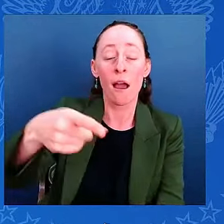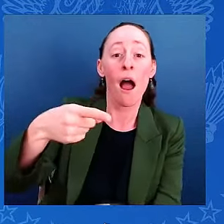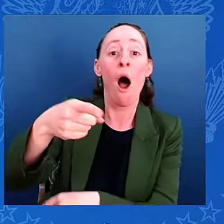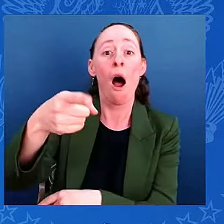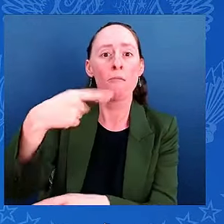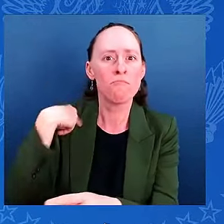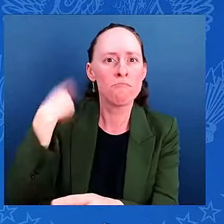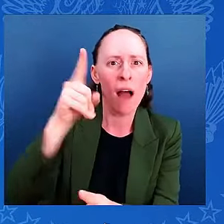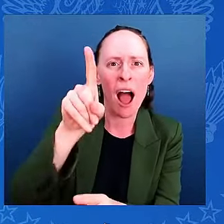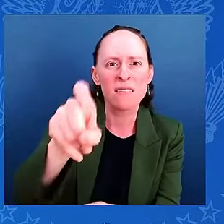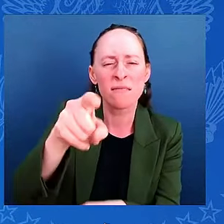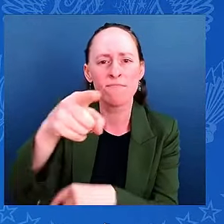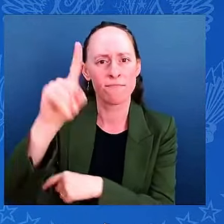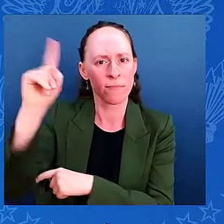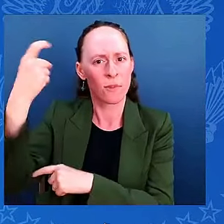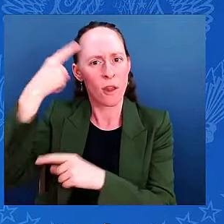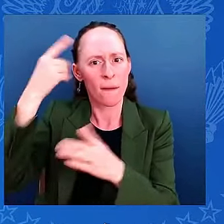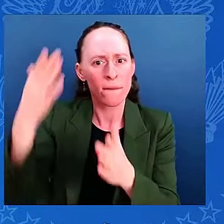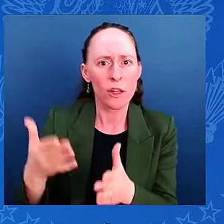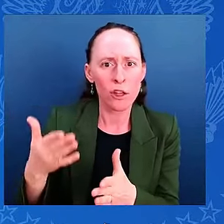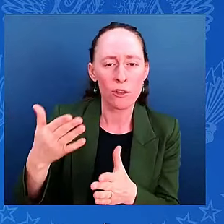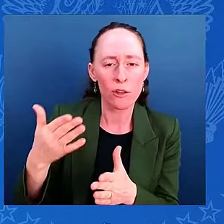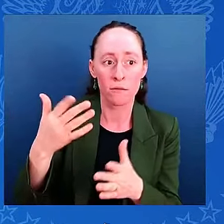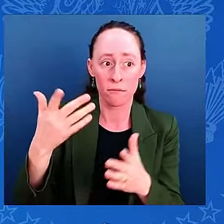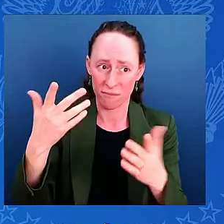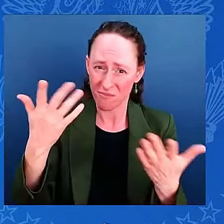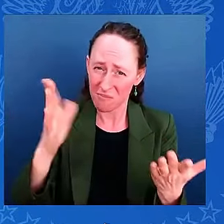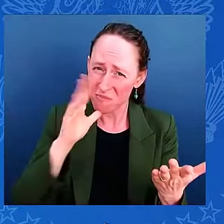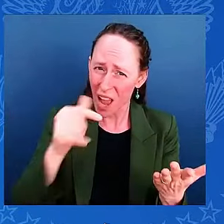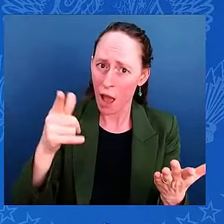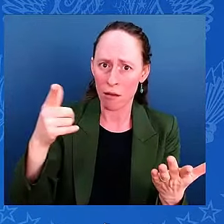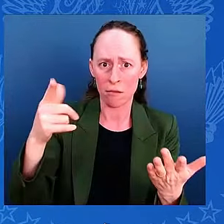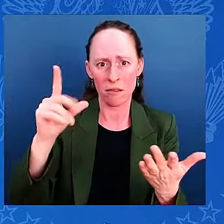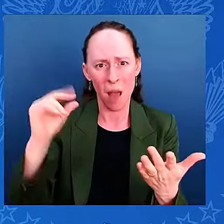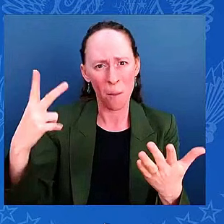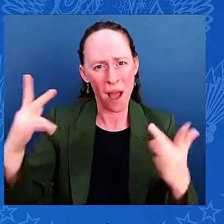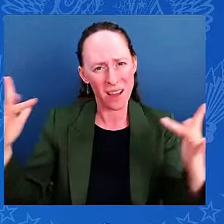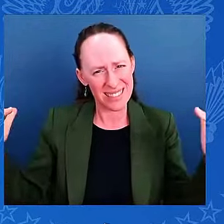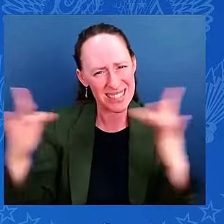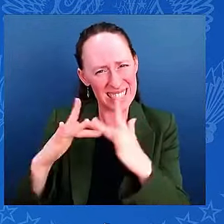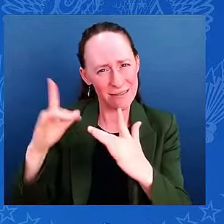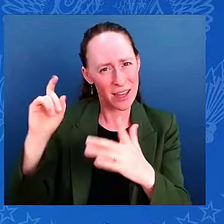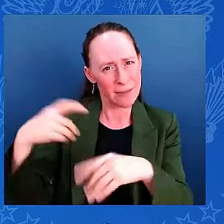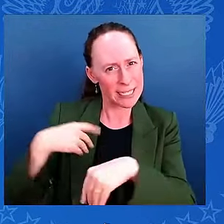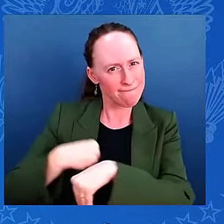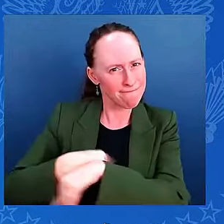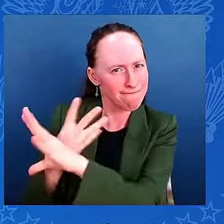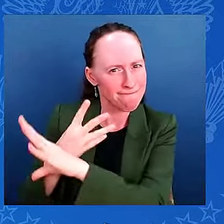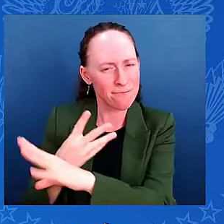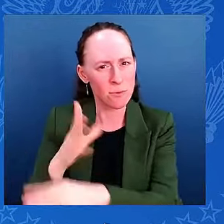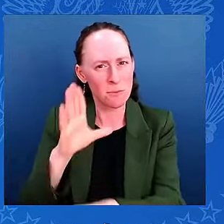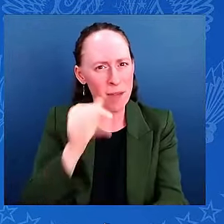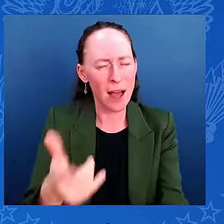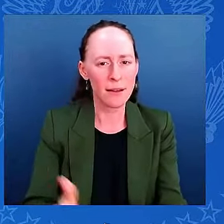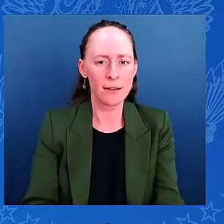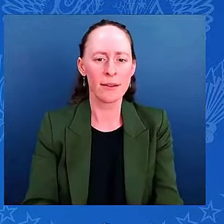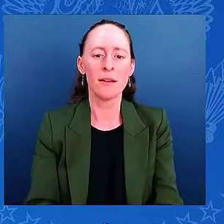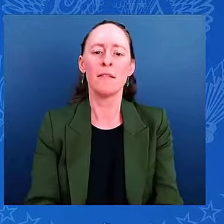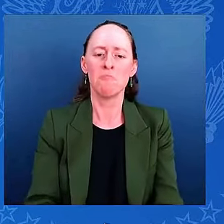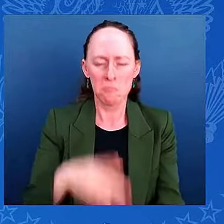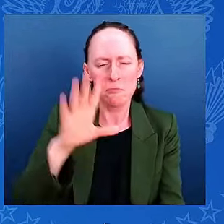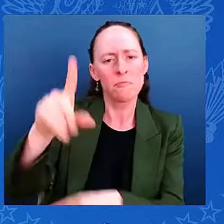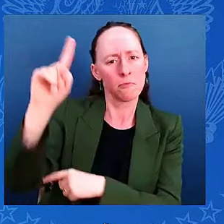All I can tell you is I'm talking to Governor DeSantis. He's been very gracious. He's thanked me for all we've done. He knows what we're doing. And